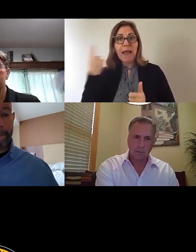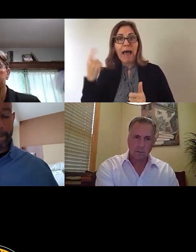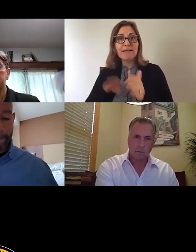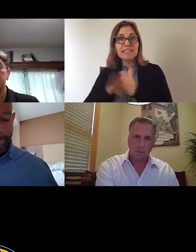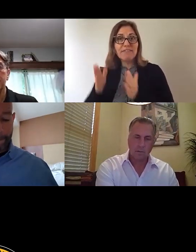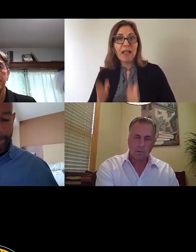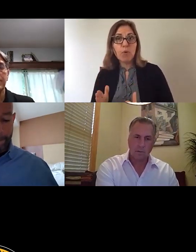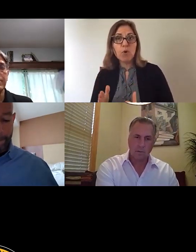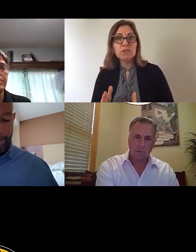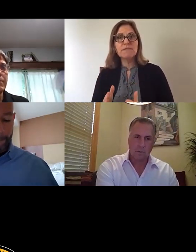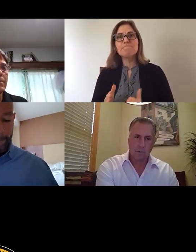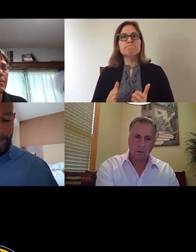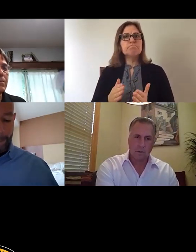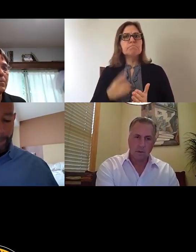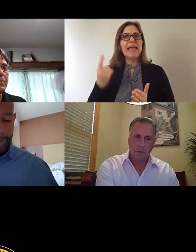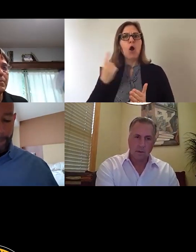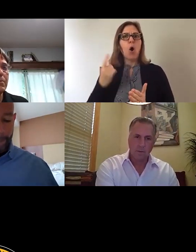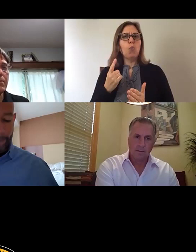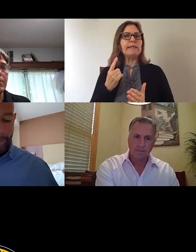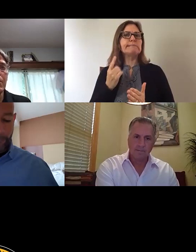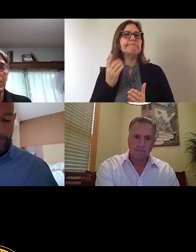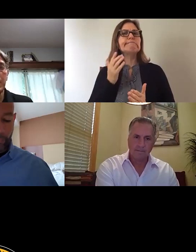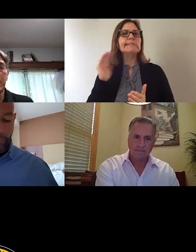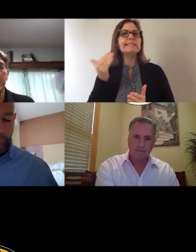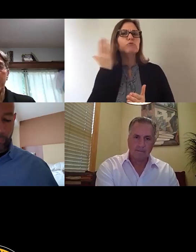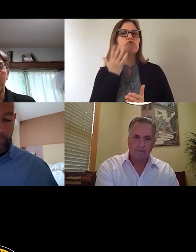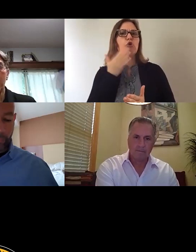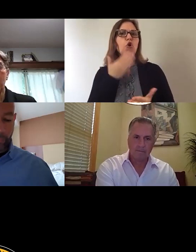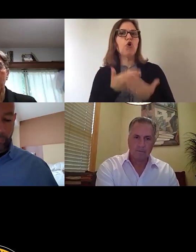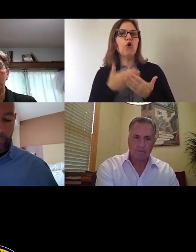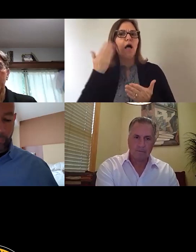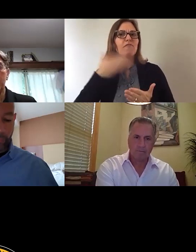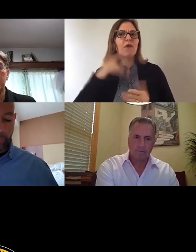always perceived to look good on the front end, but what about the black end?